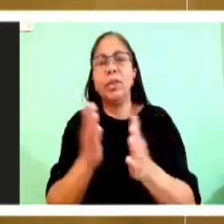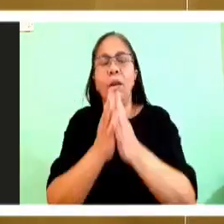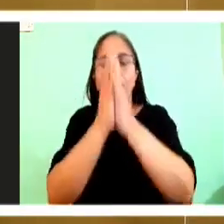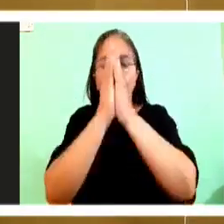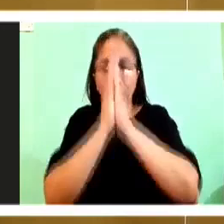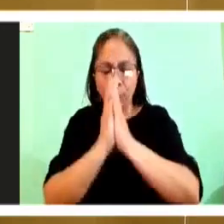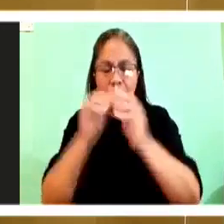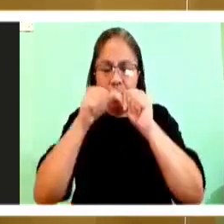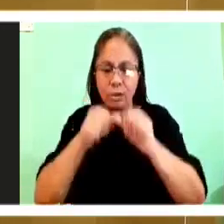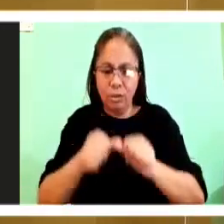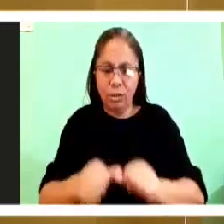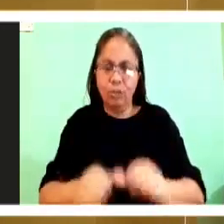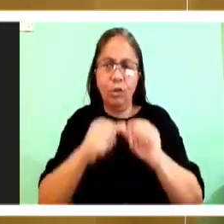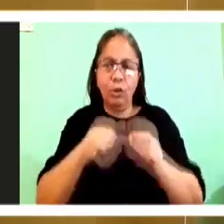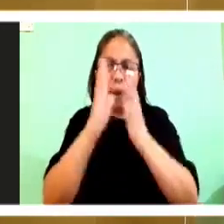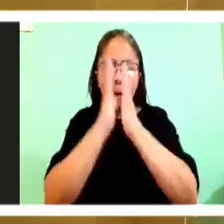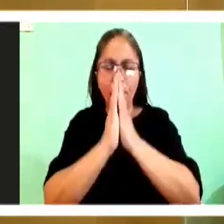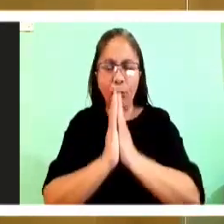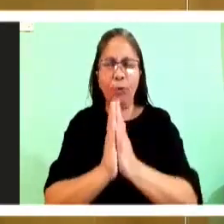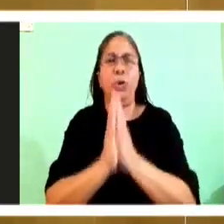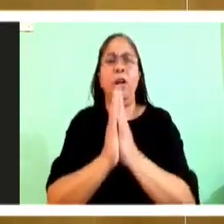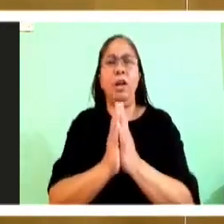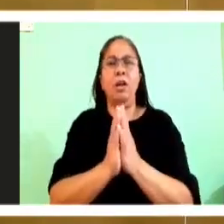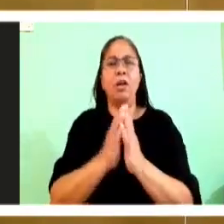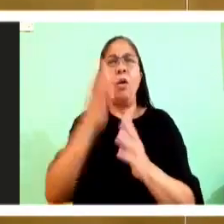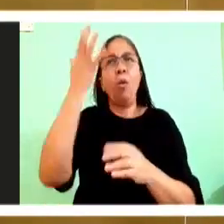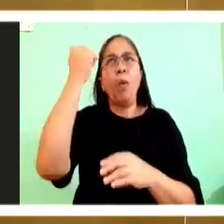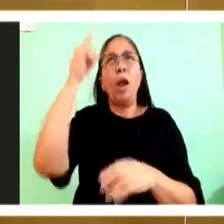what it is he created you for.